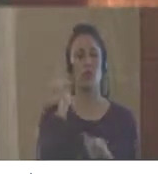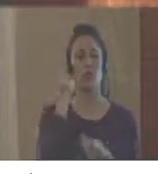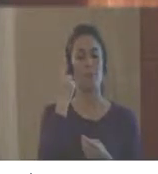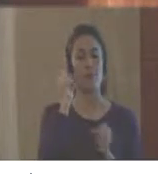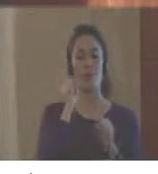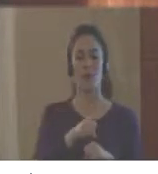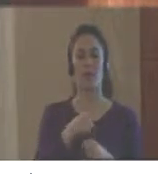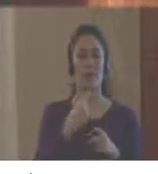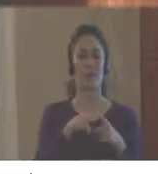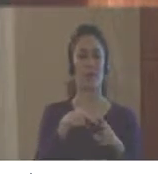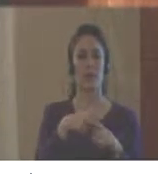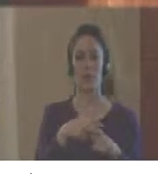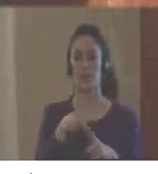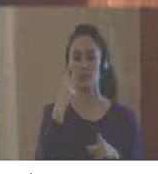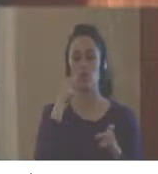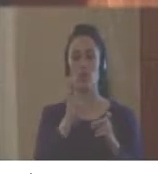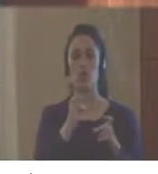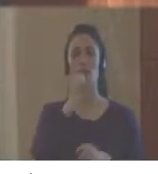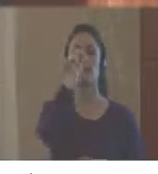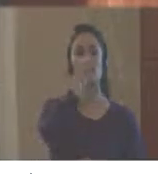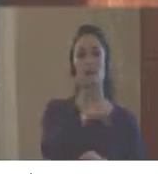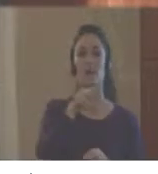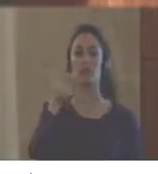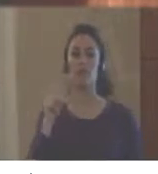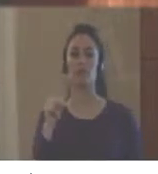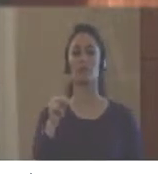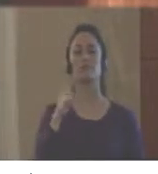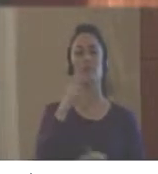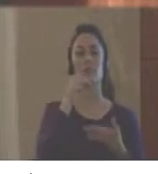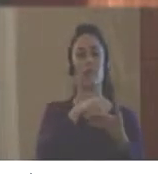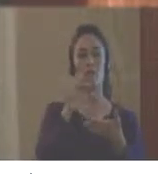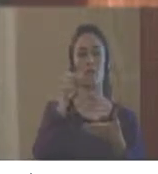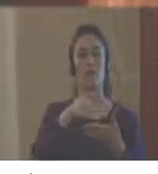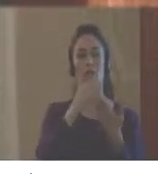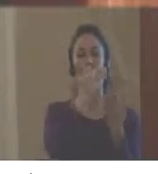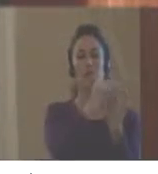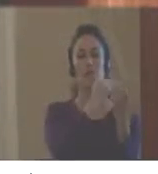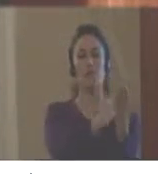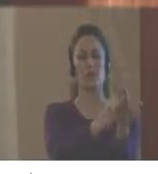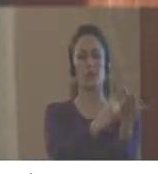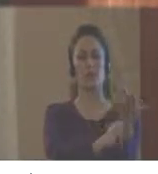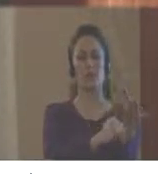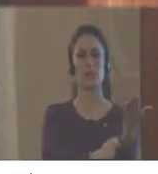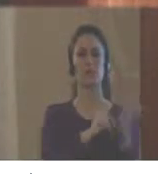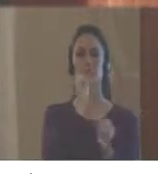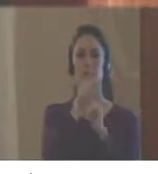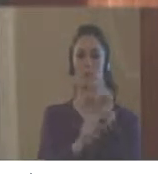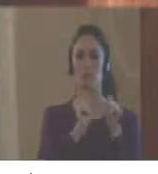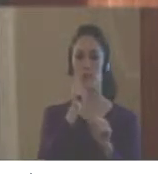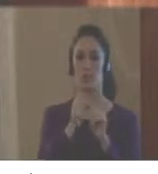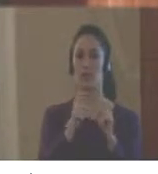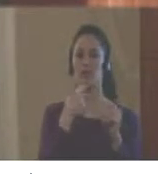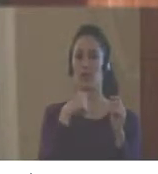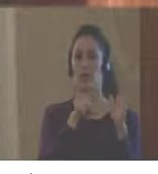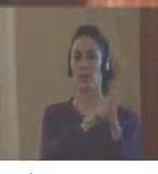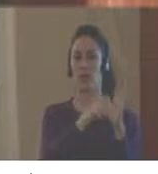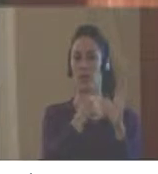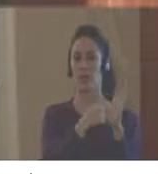norms, certain budgets, and certain control mechanisms, yes or no. And as I'm saying, these are questions,